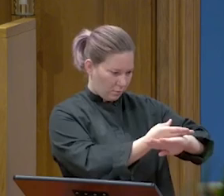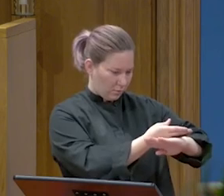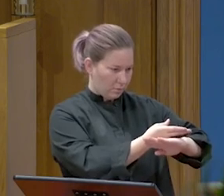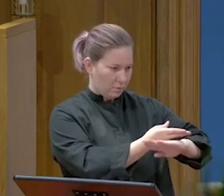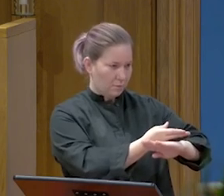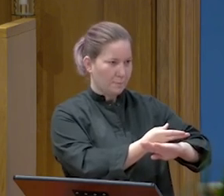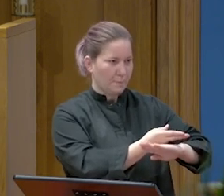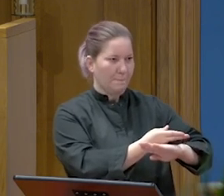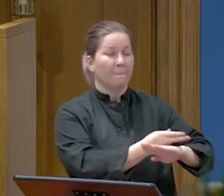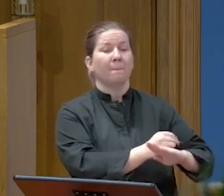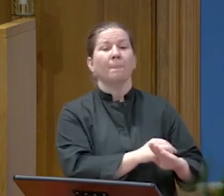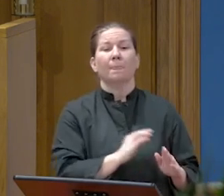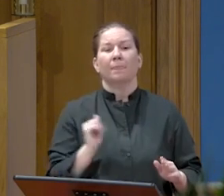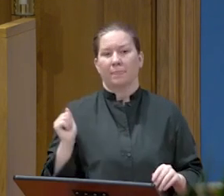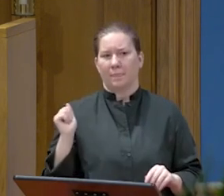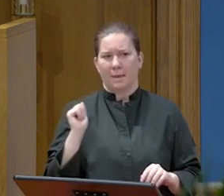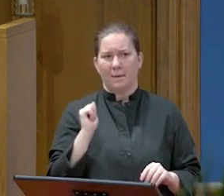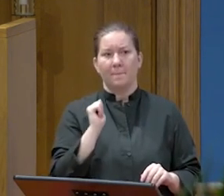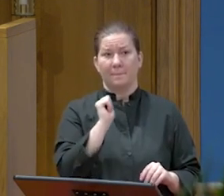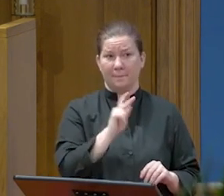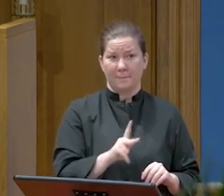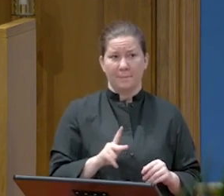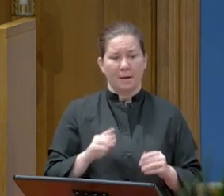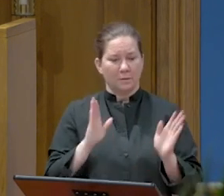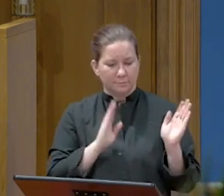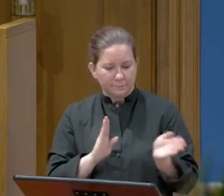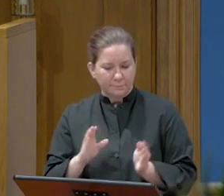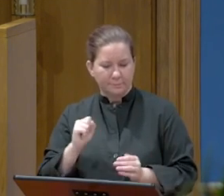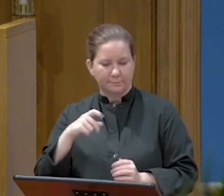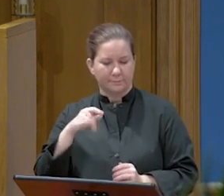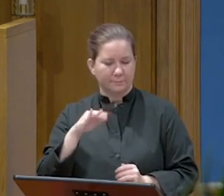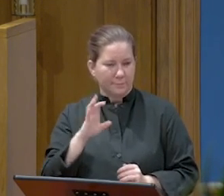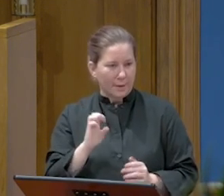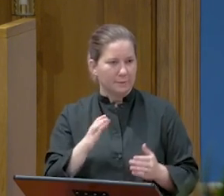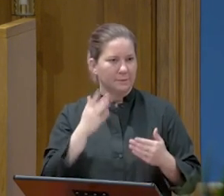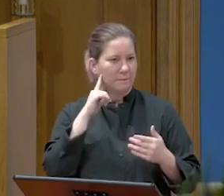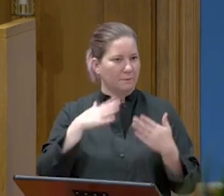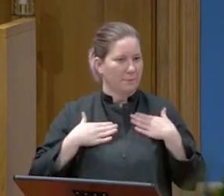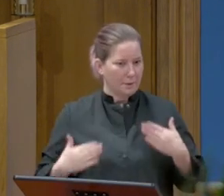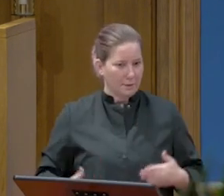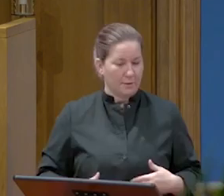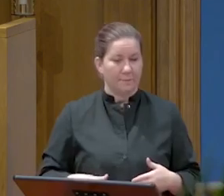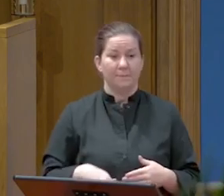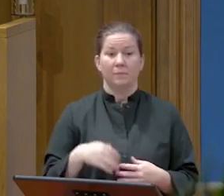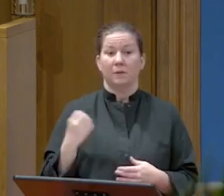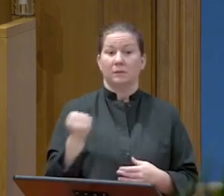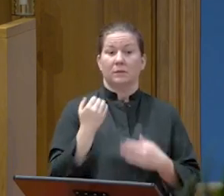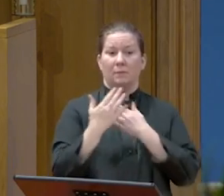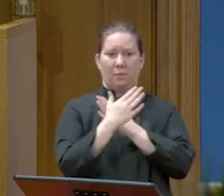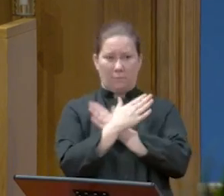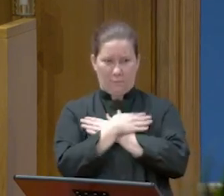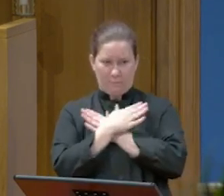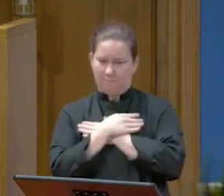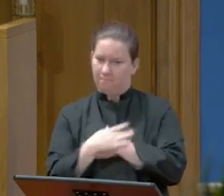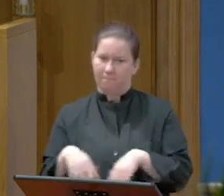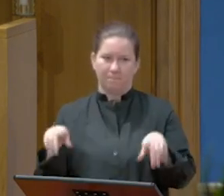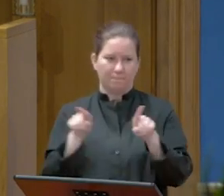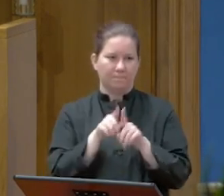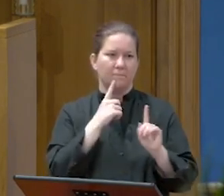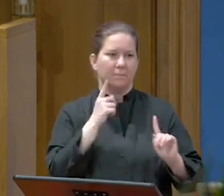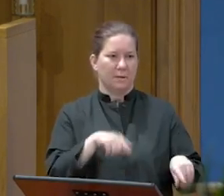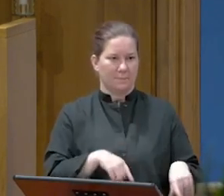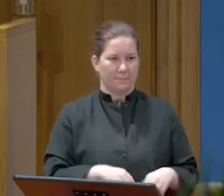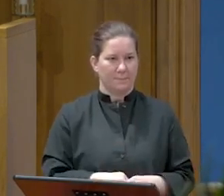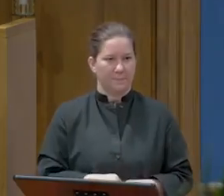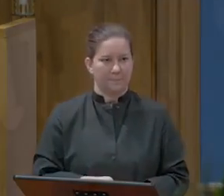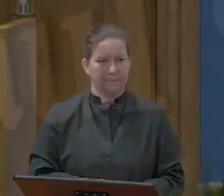Then they returned and prepared spices, anointments. On the Sabbath they rested according to the commandment. .